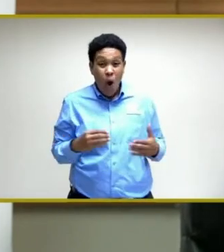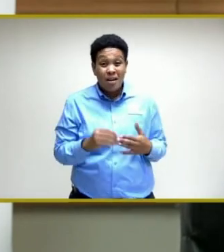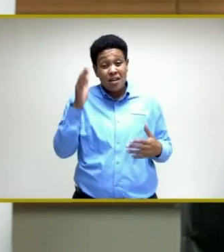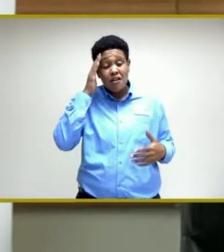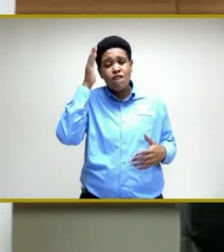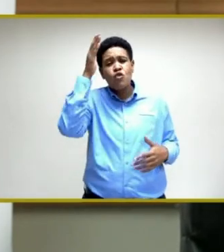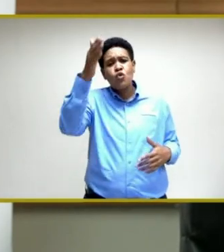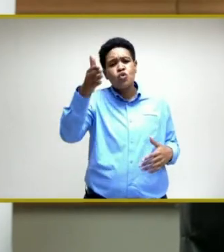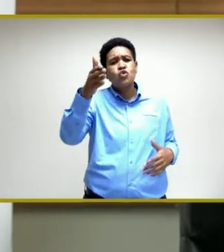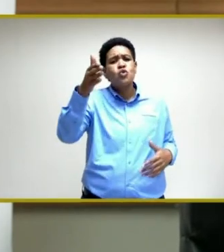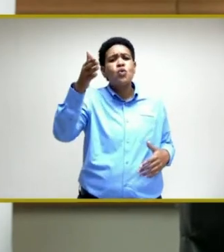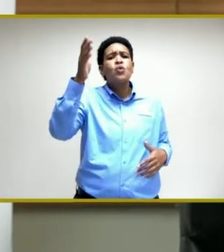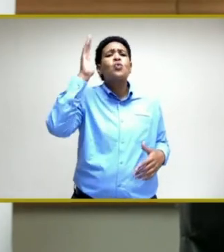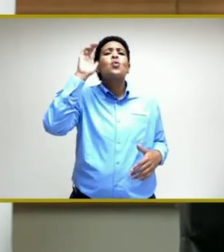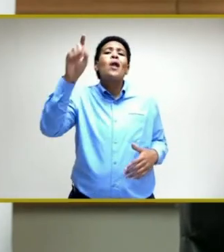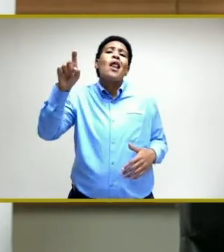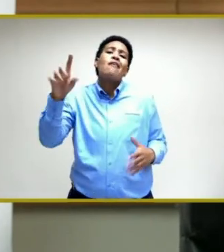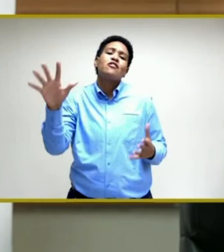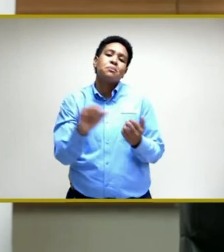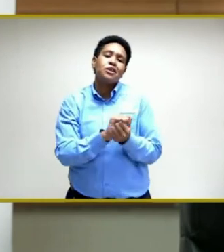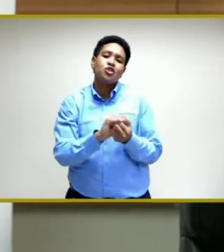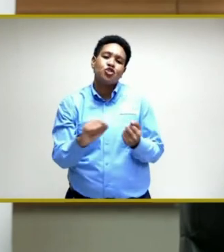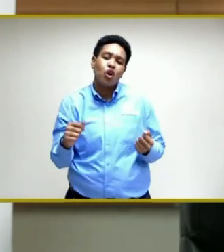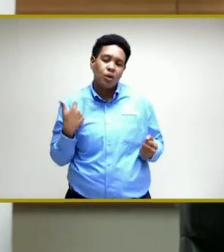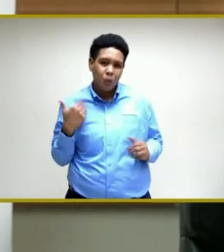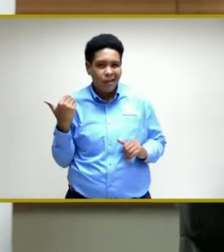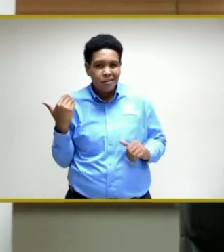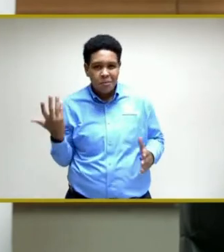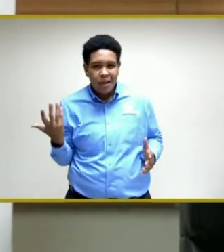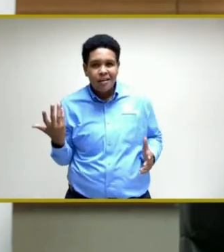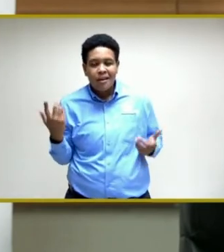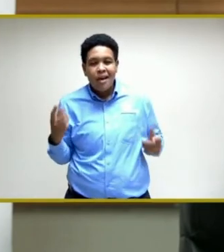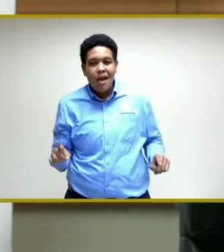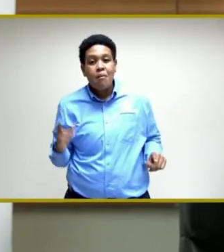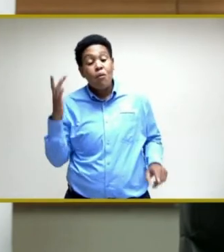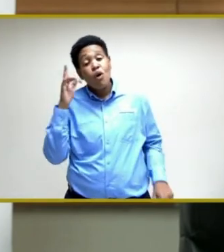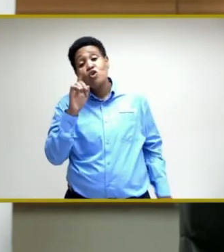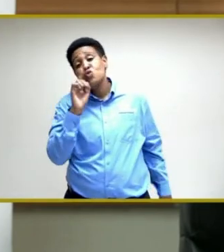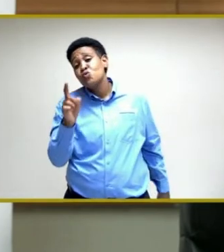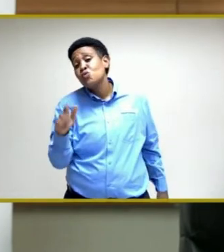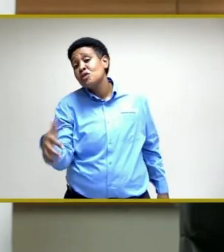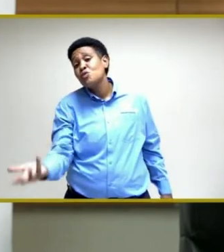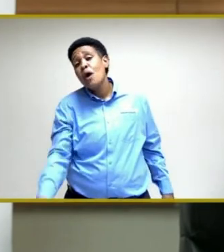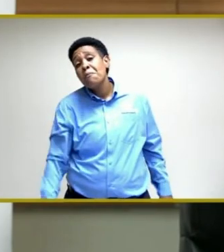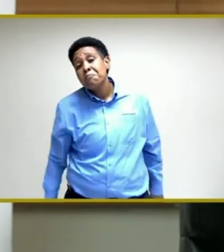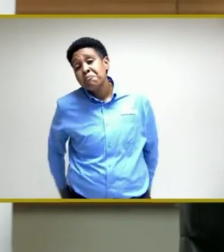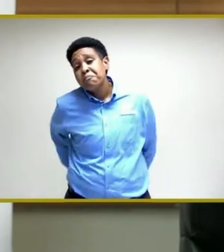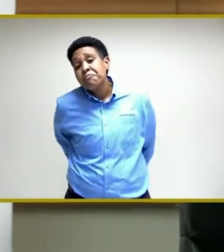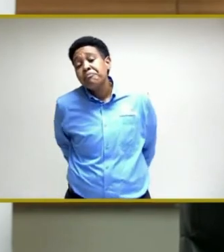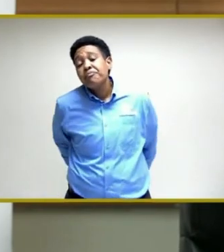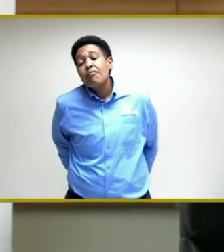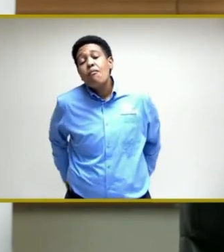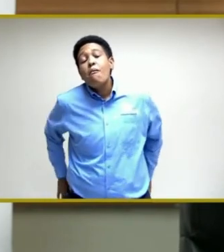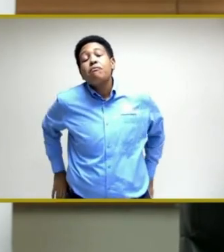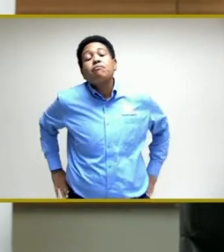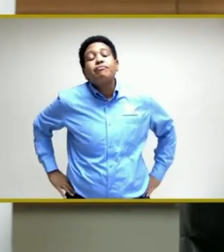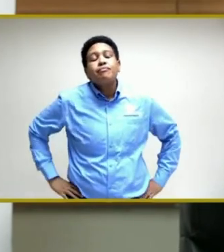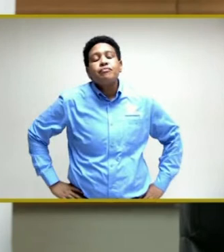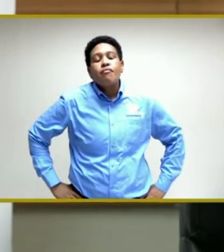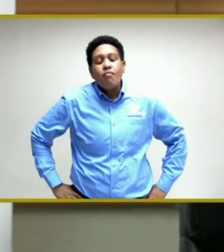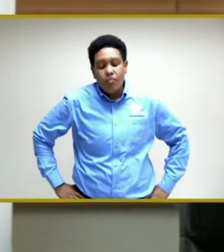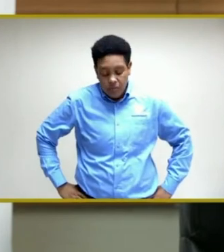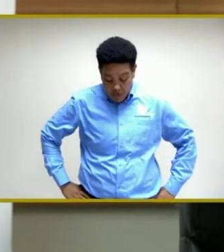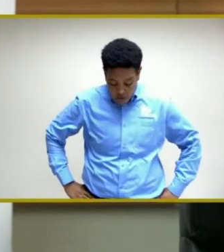future would have to be destroyed, because the truth is the vaccine,